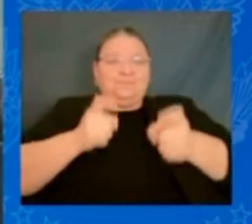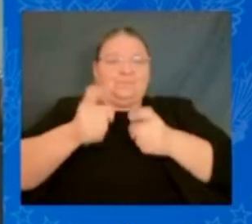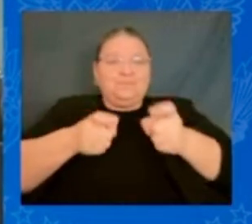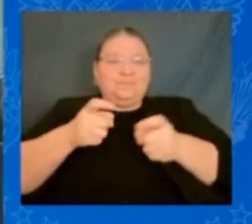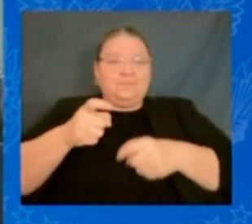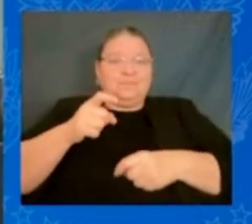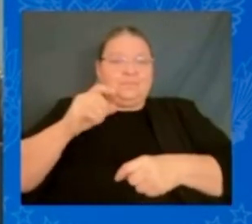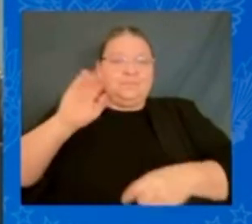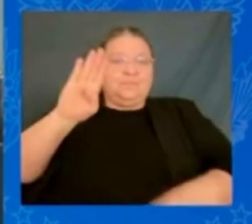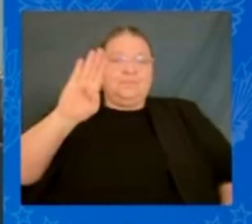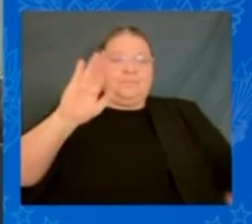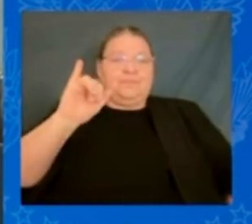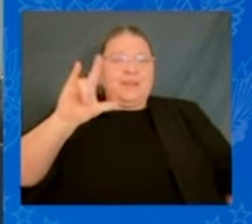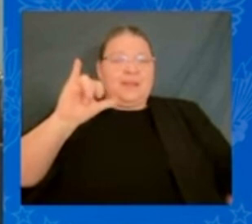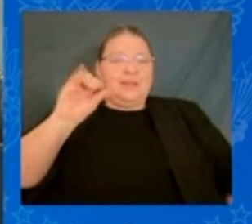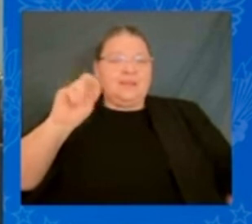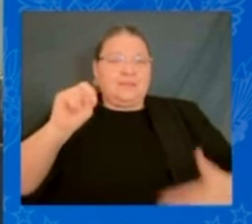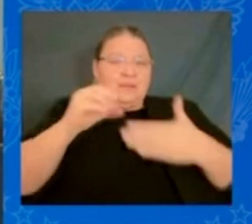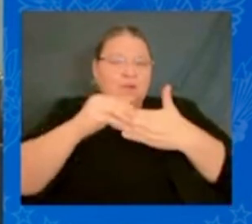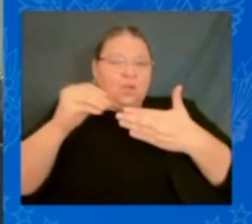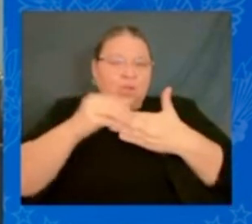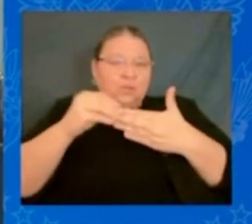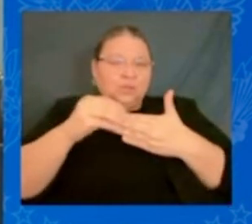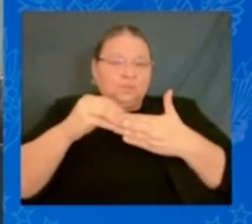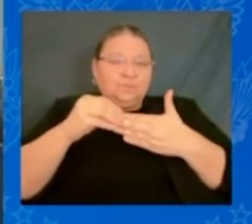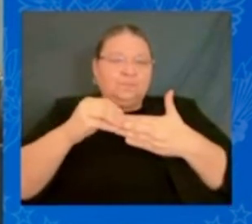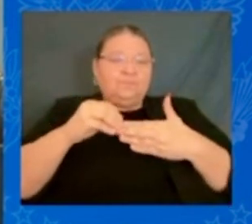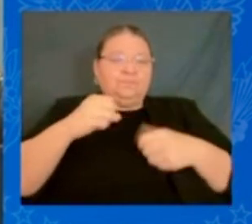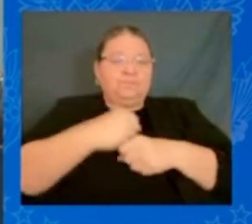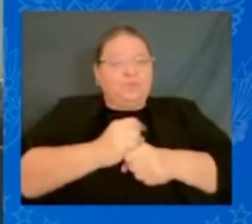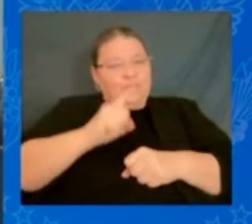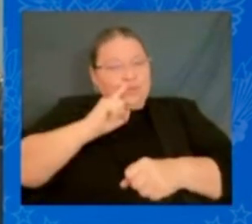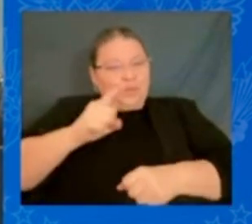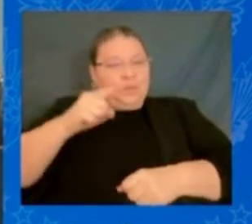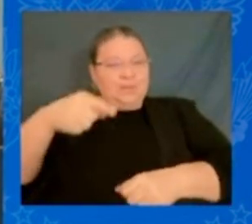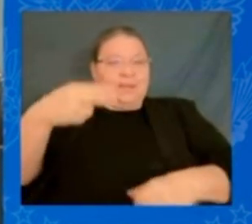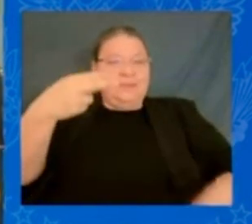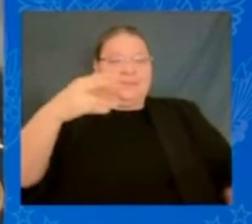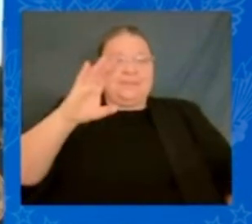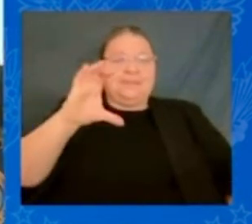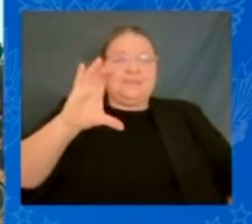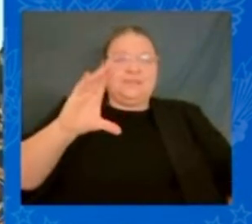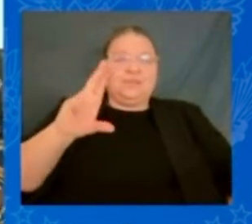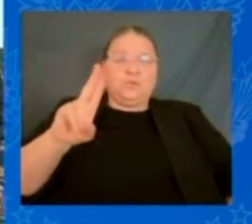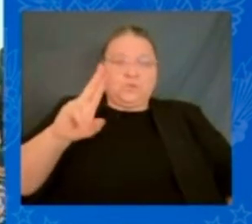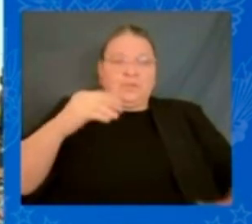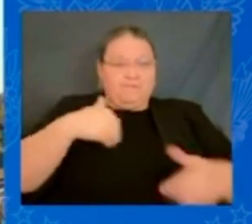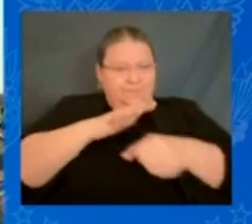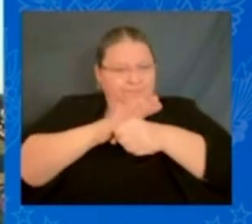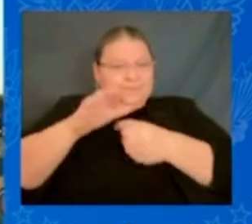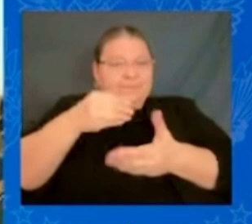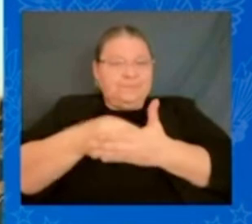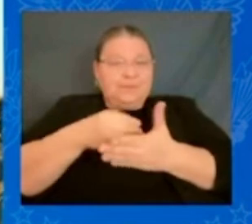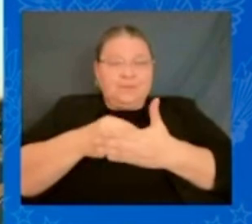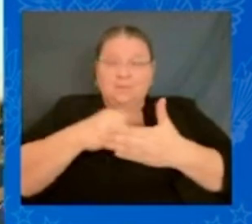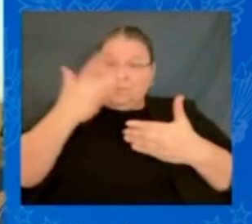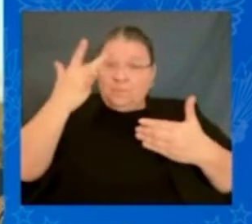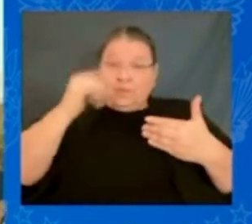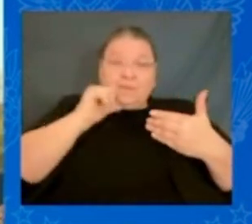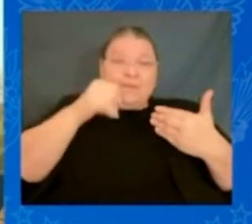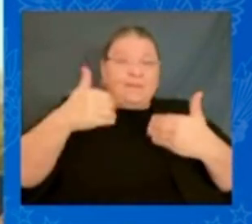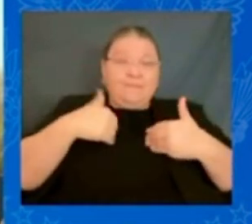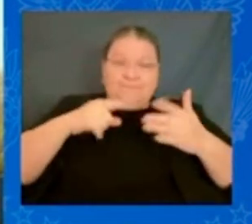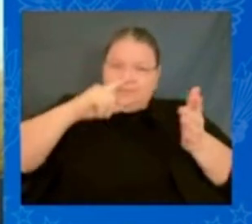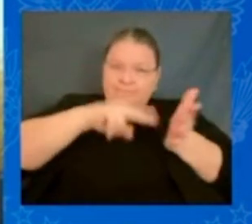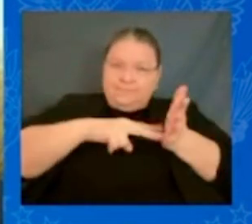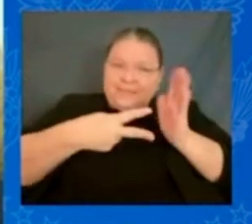to put HBCUs in the position because they don't have — I mean it, seriously — billions of dollars.